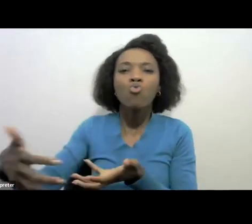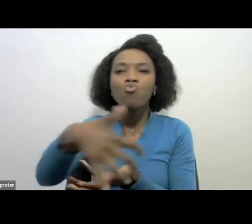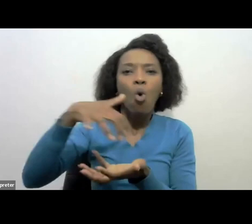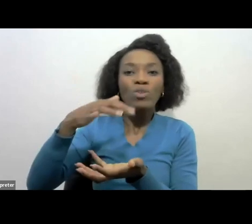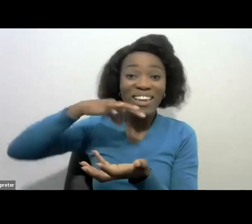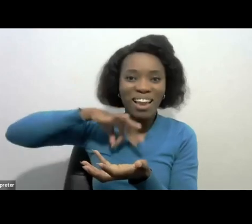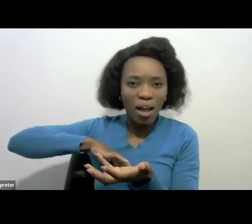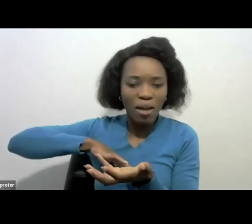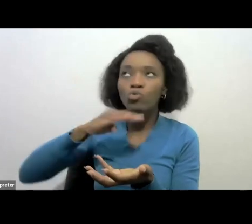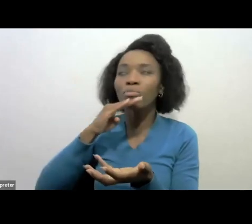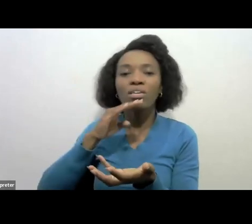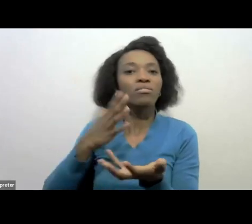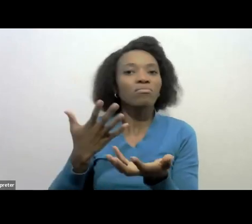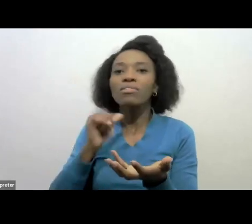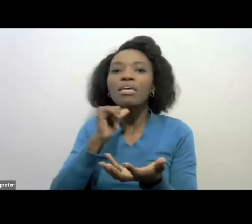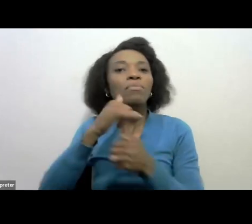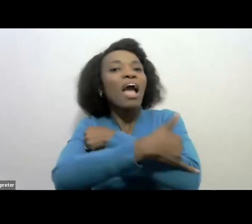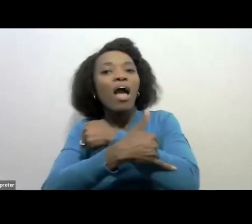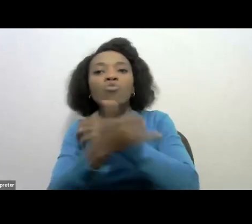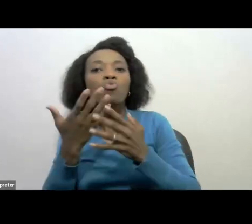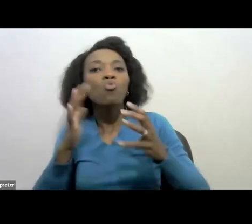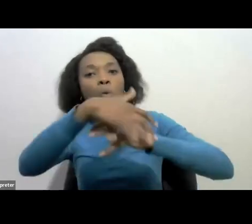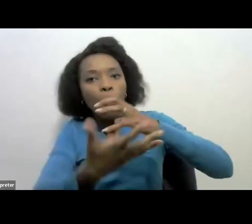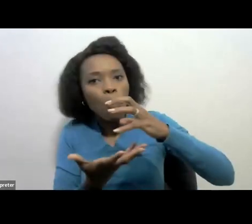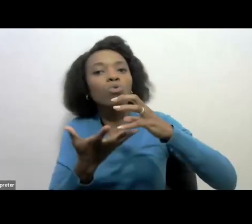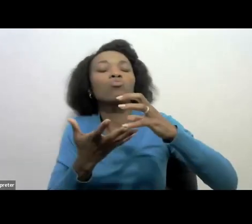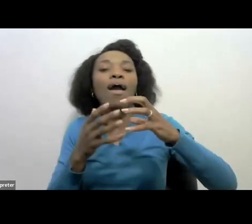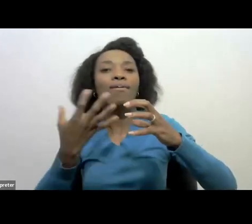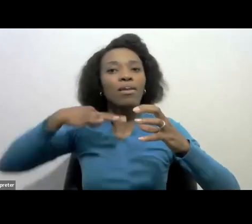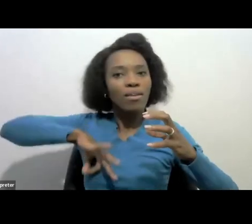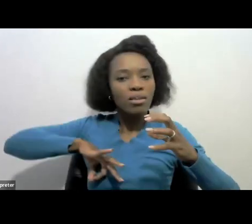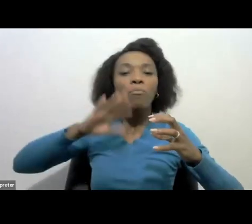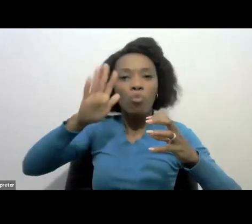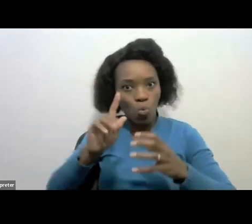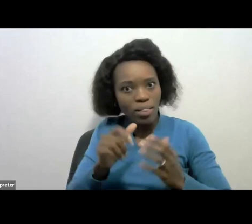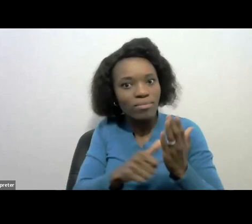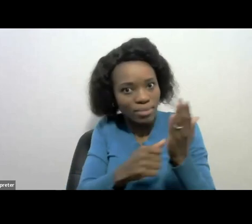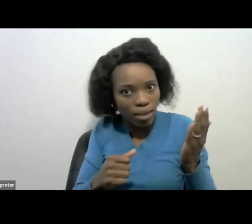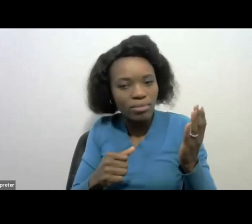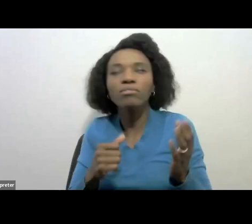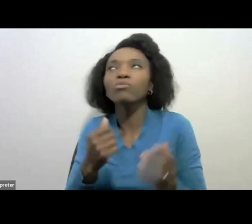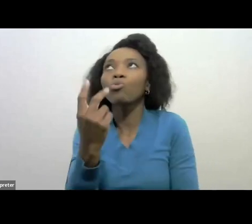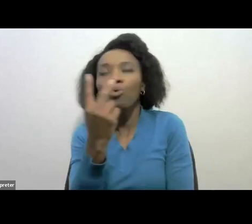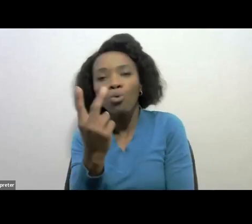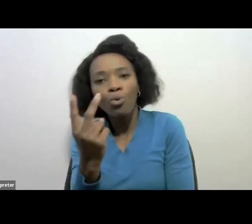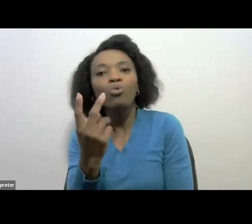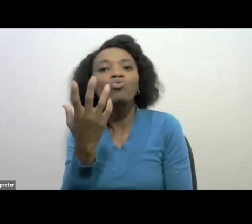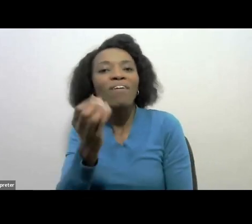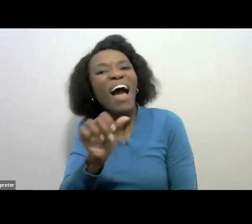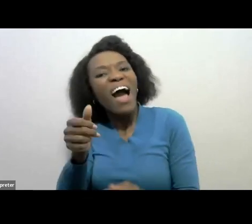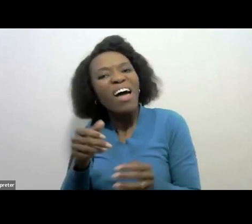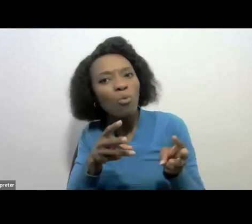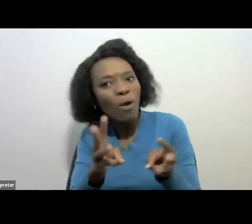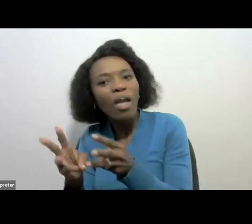worldwide income that we will be taxing she spoke about different mechanisms that can also assist you